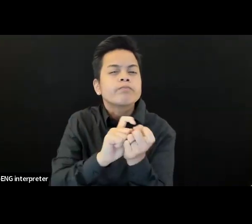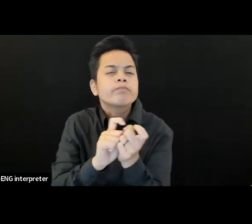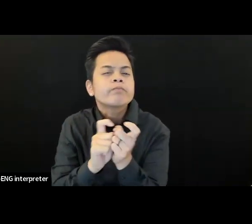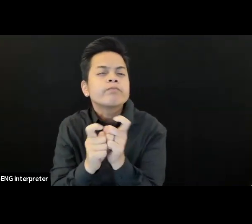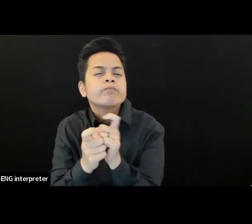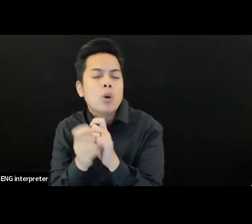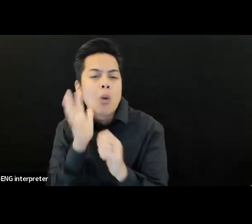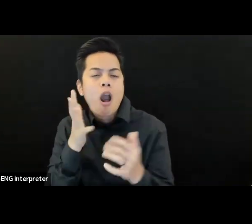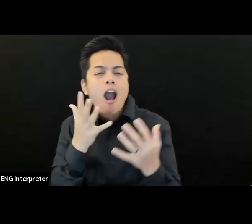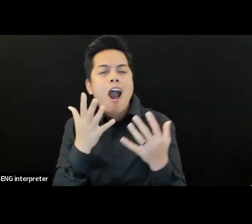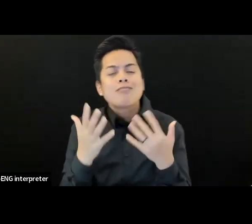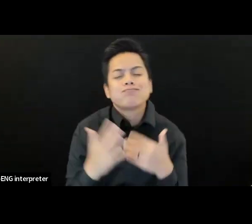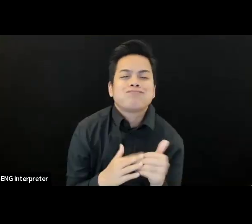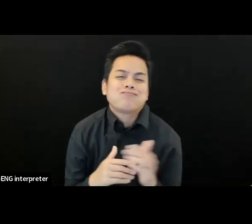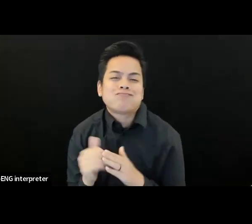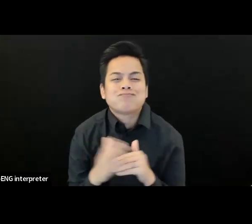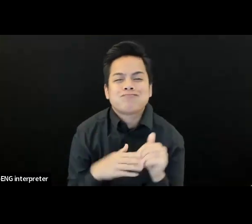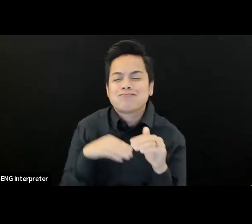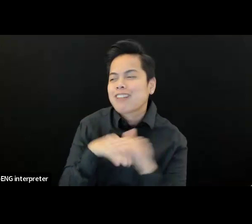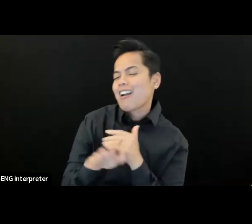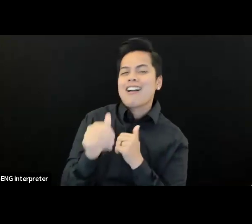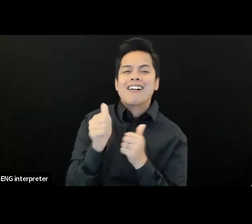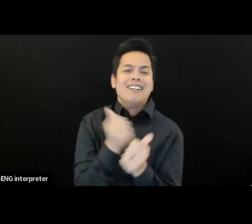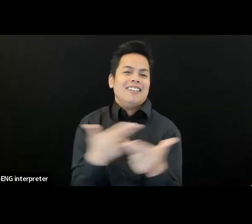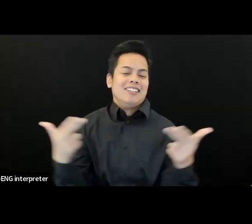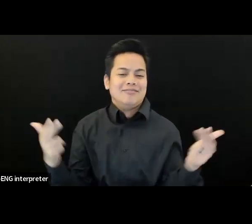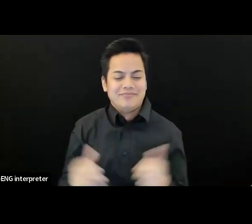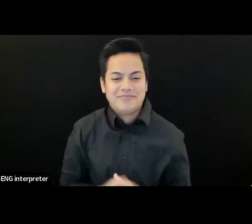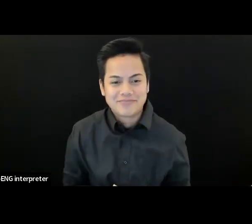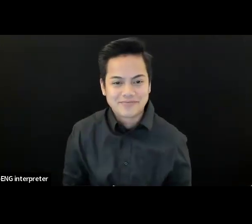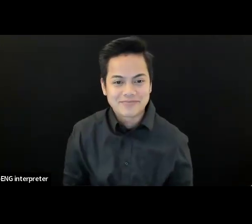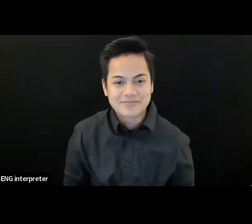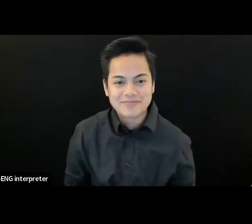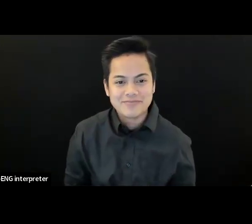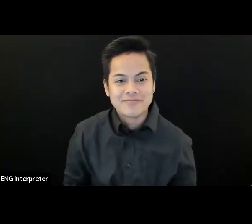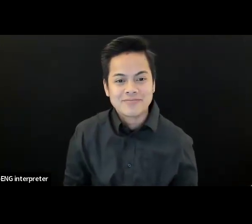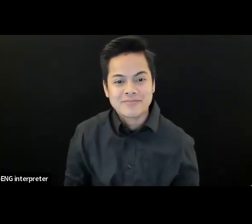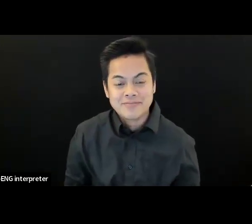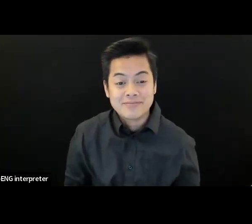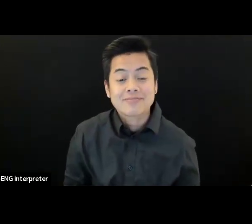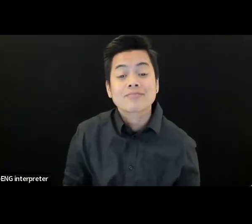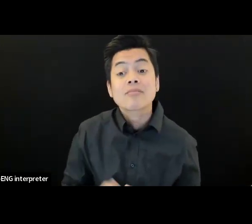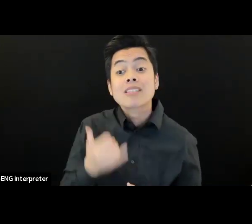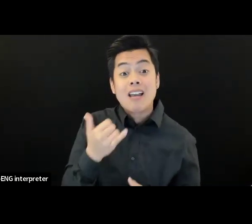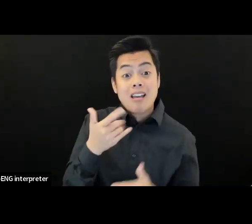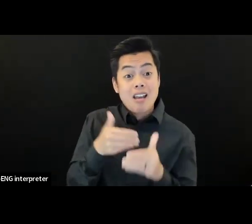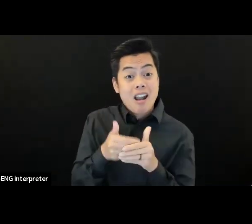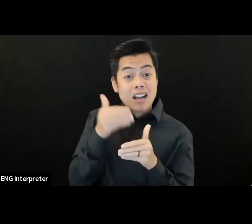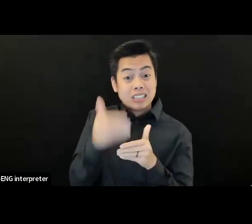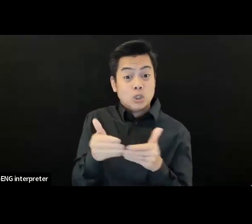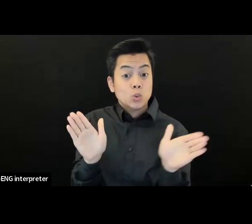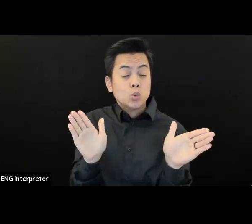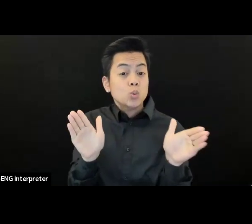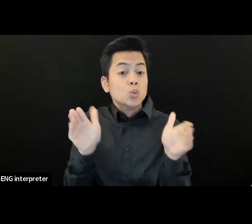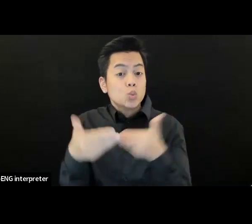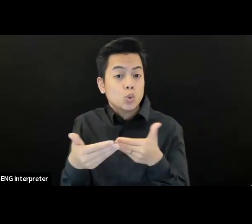So this room here is what we call a community meeting room. And right now there's a